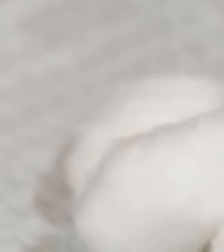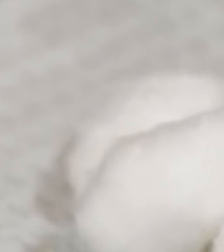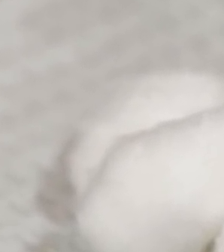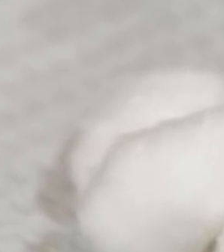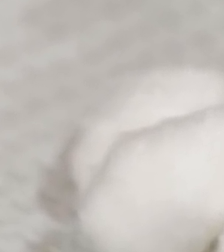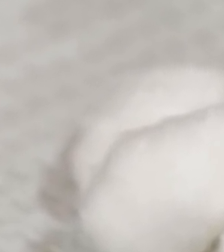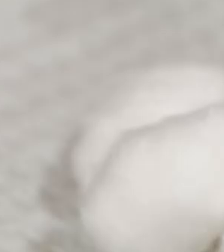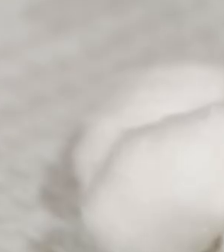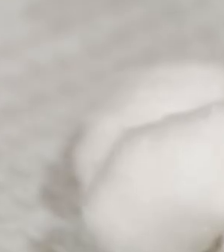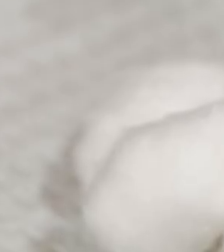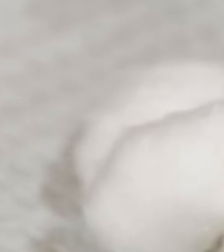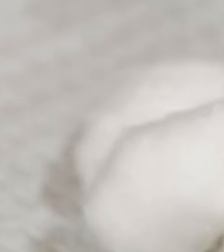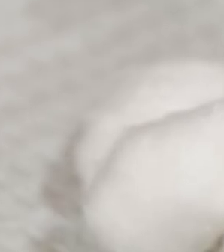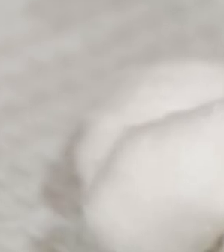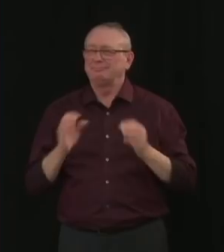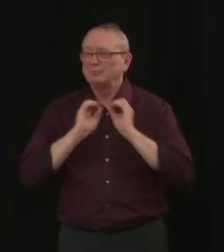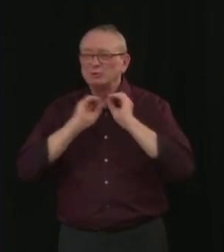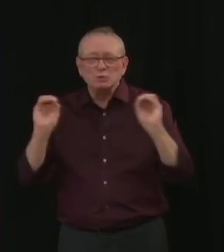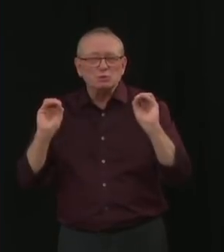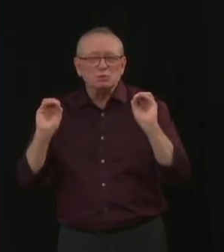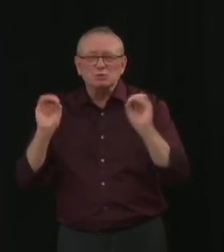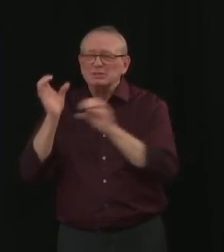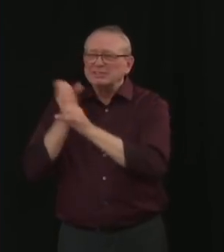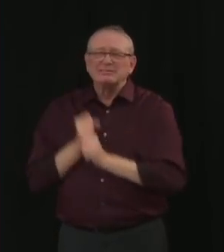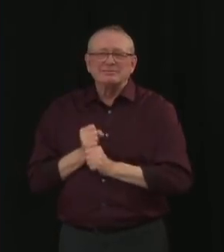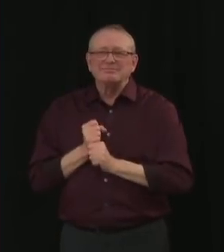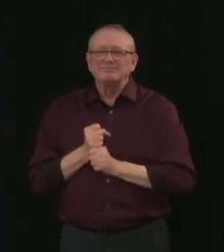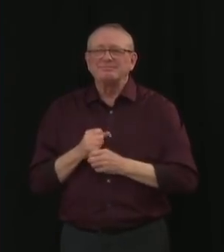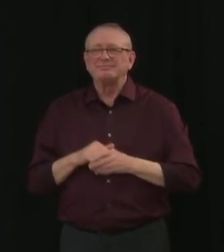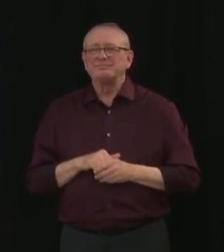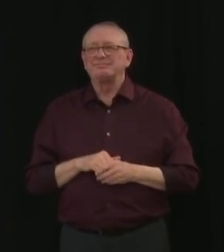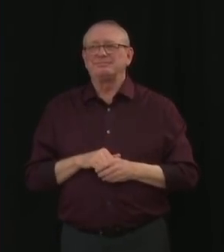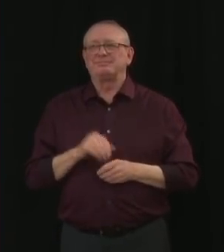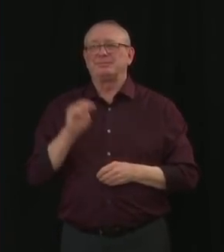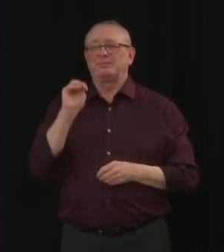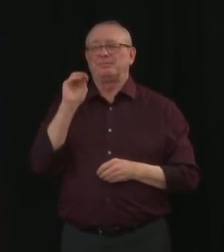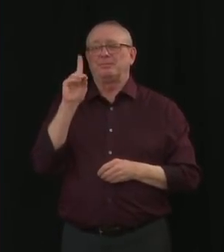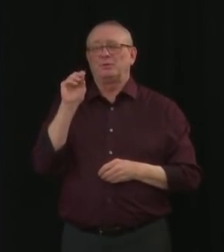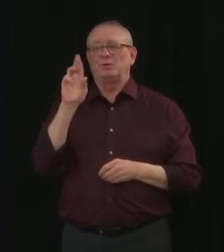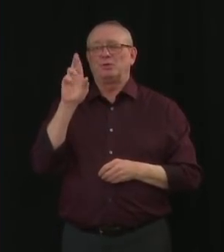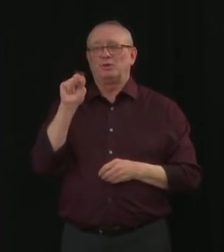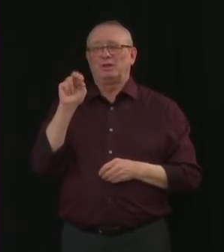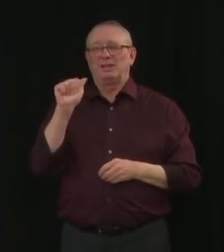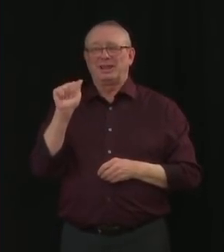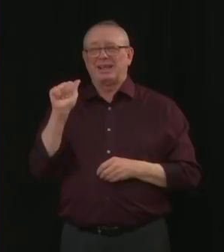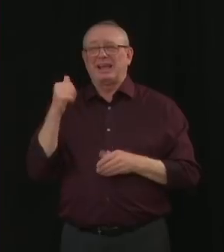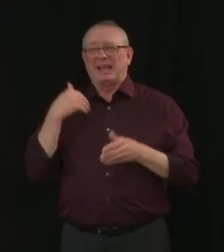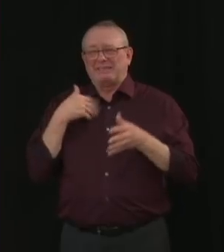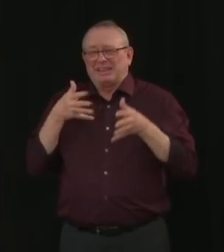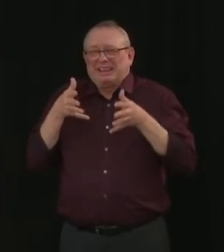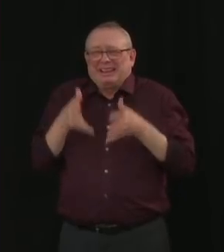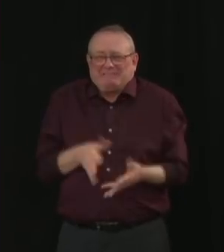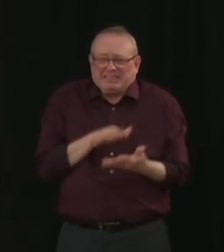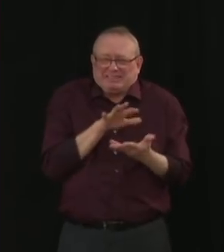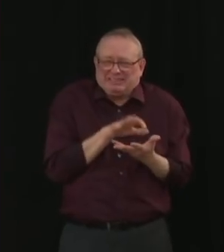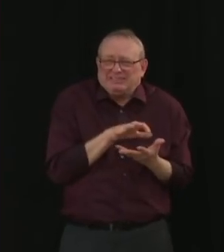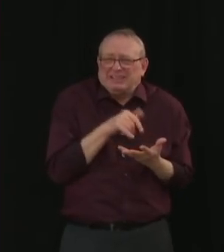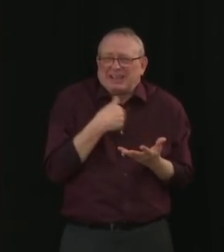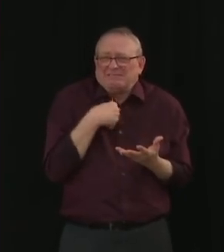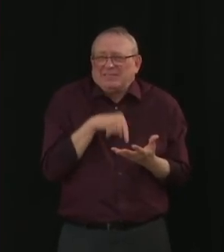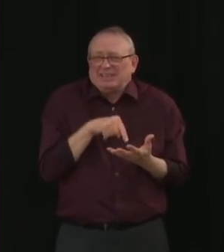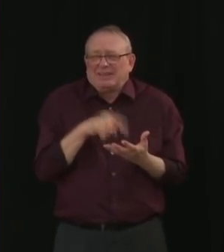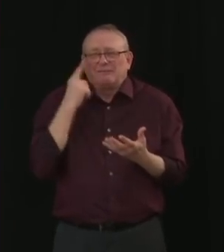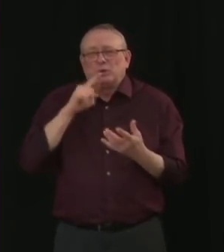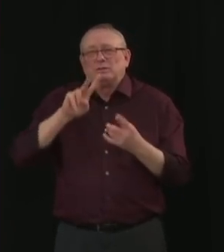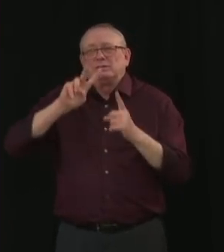We have only enough stock of Moderna right now for second doses that are already committed. And in the next month,